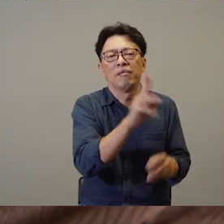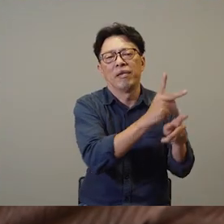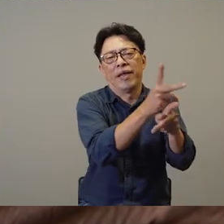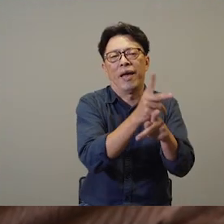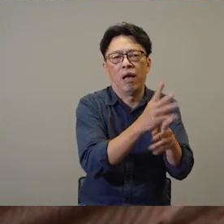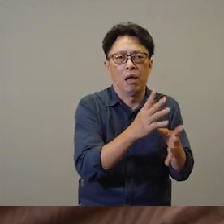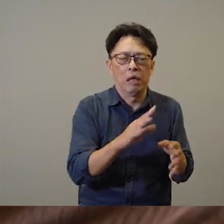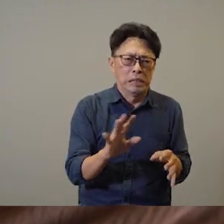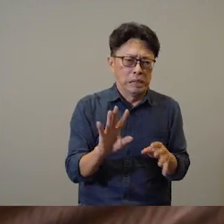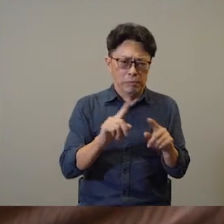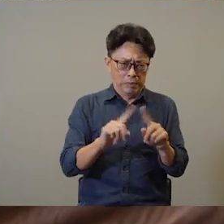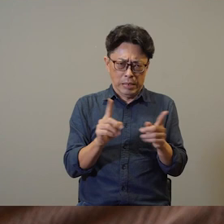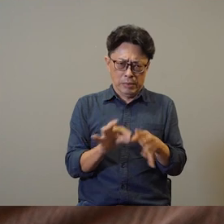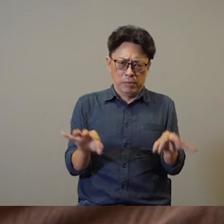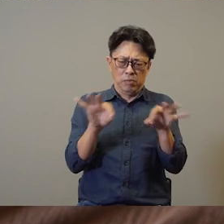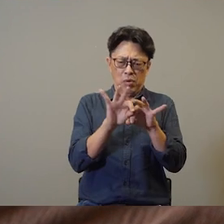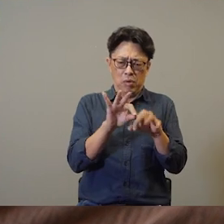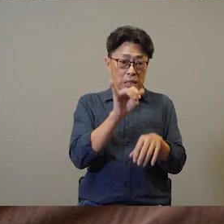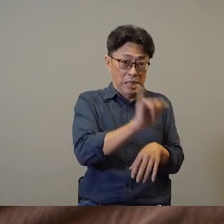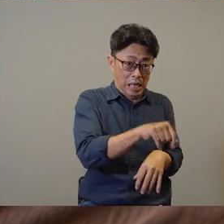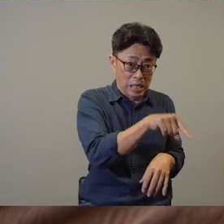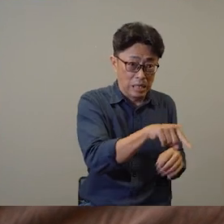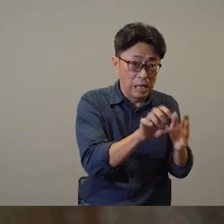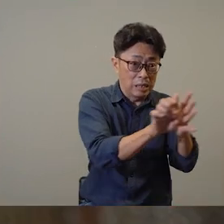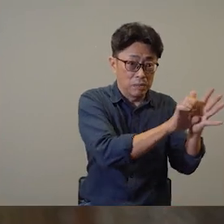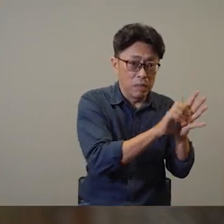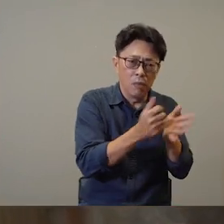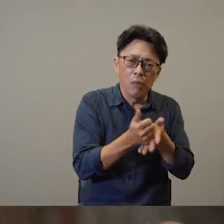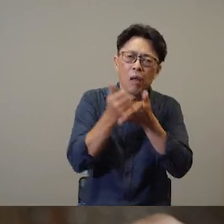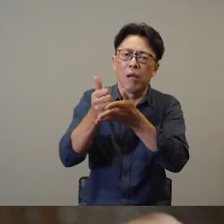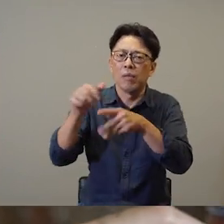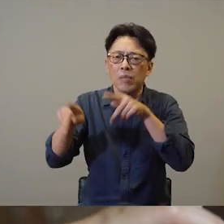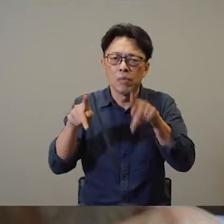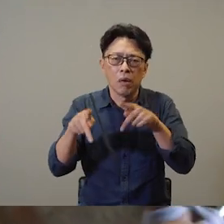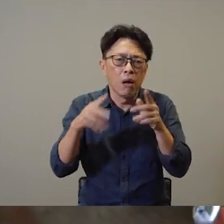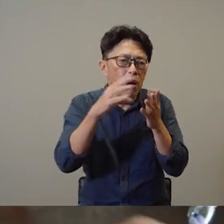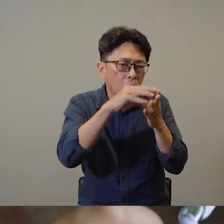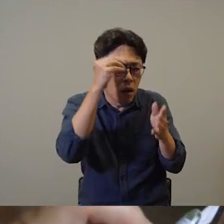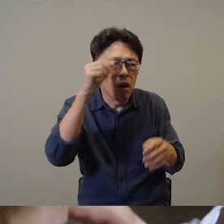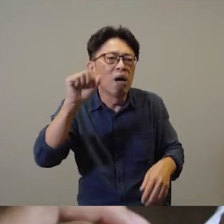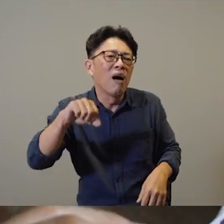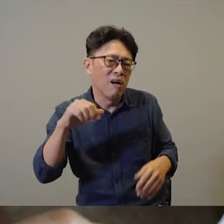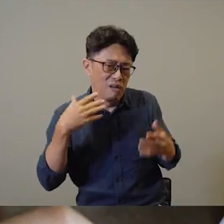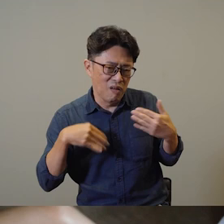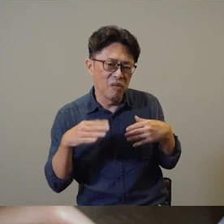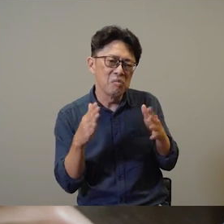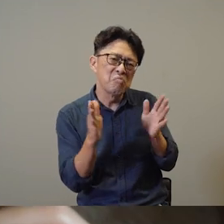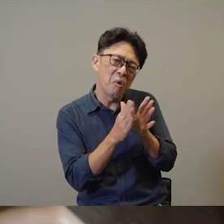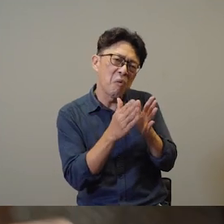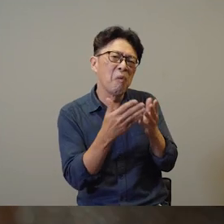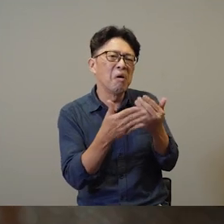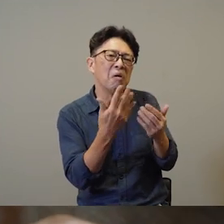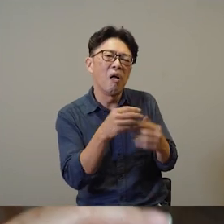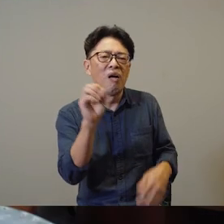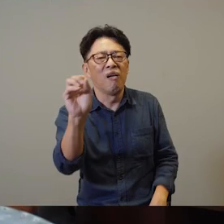textiles where it is really a material that surrounds us in our daily life that it can people might overlook it so